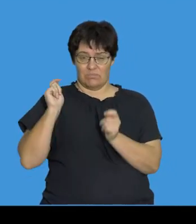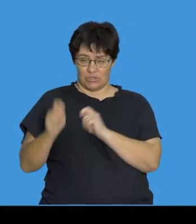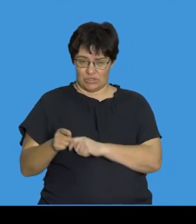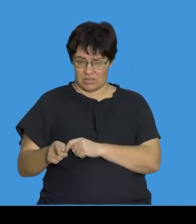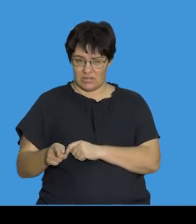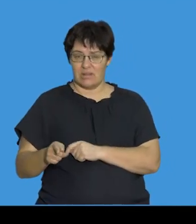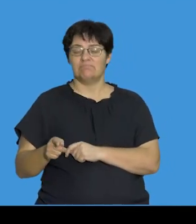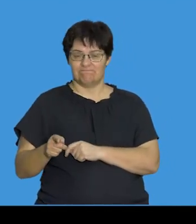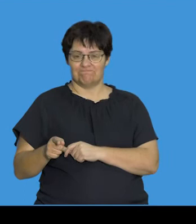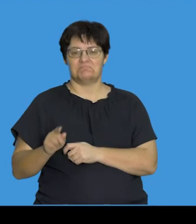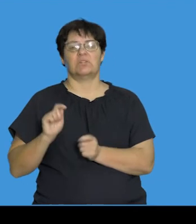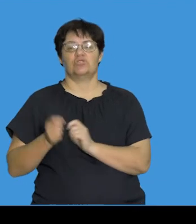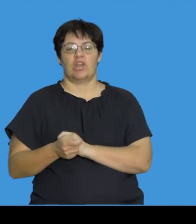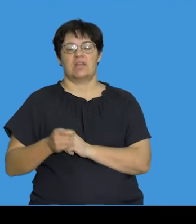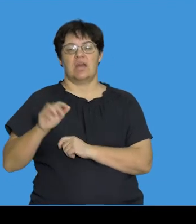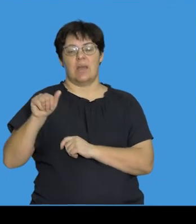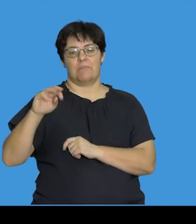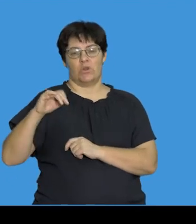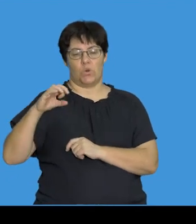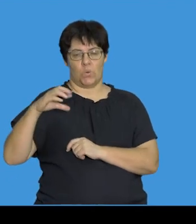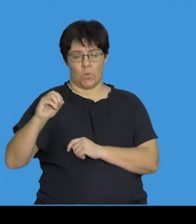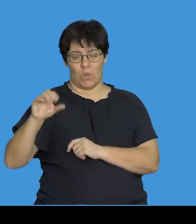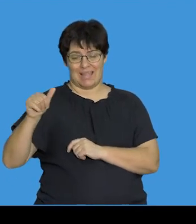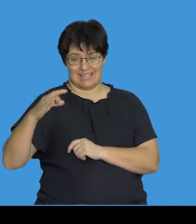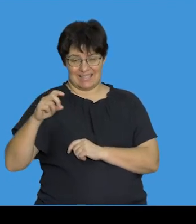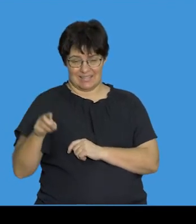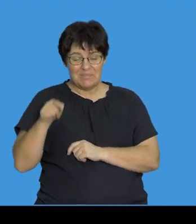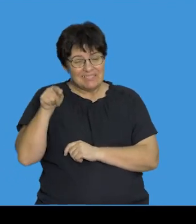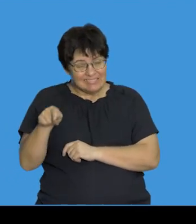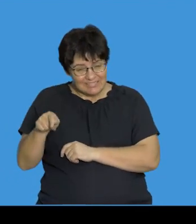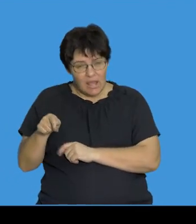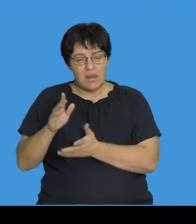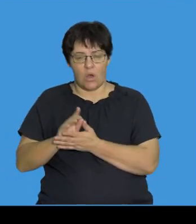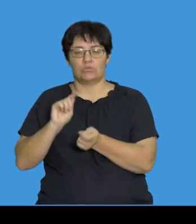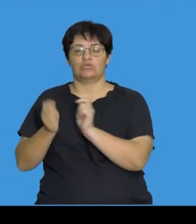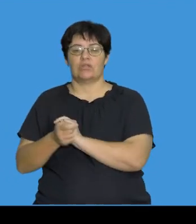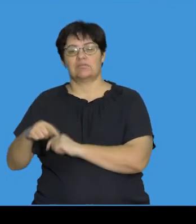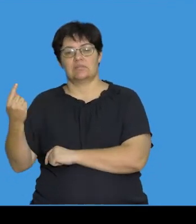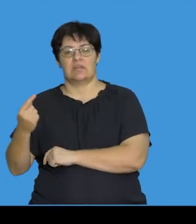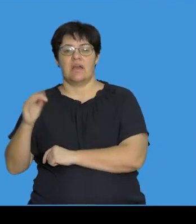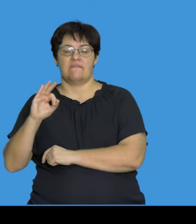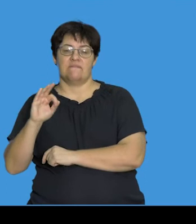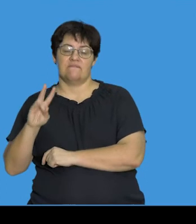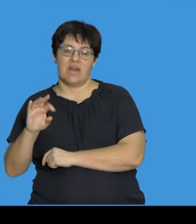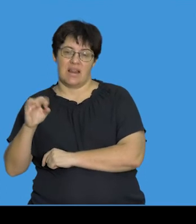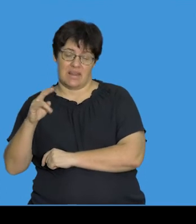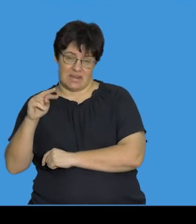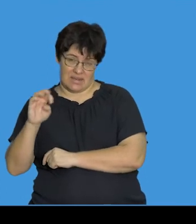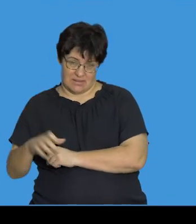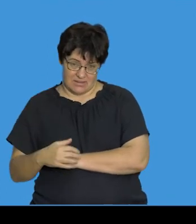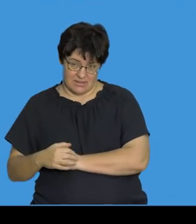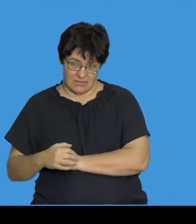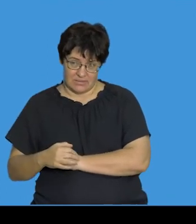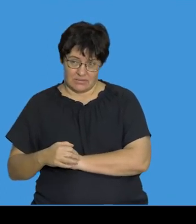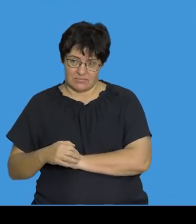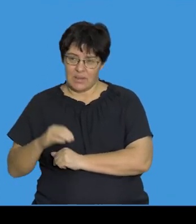alters the amino acid sequence where that specific amino acid now has changed to valine. And with the